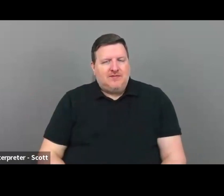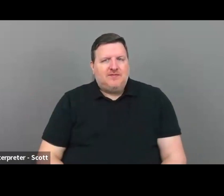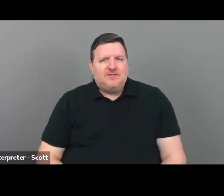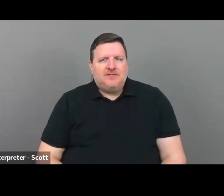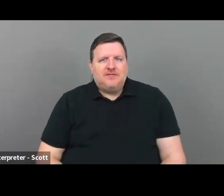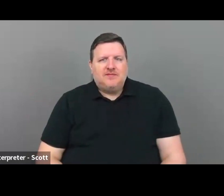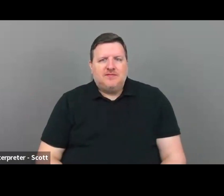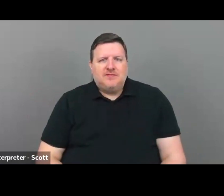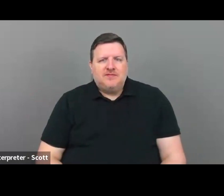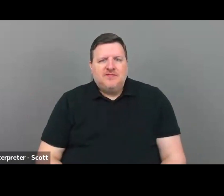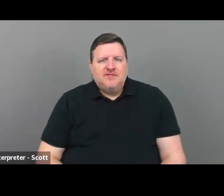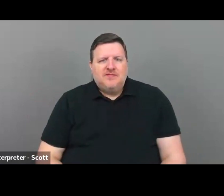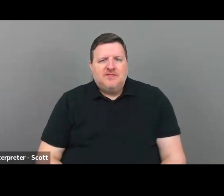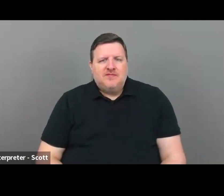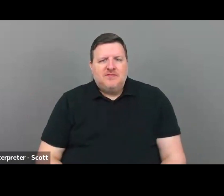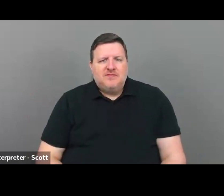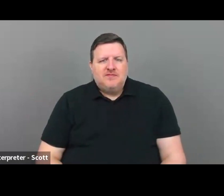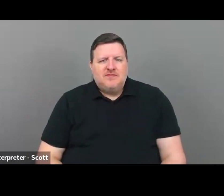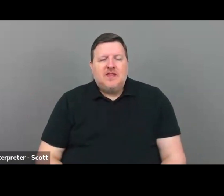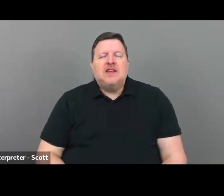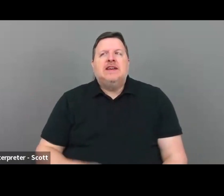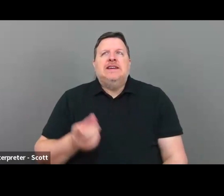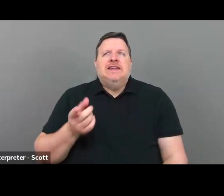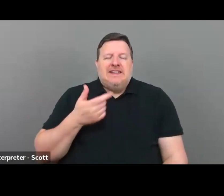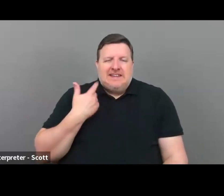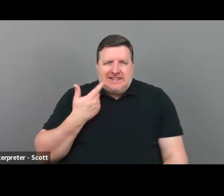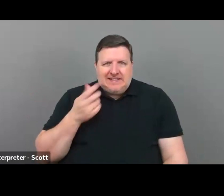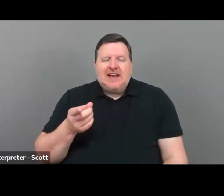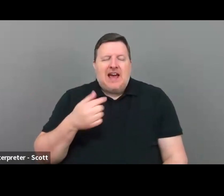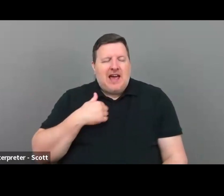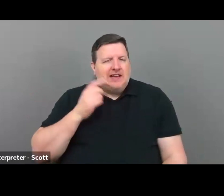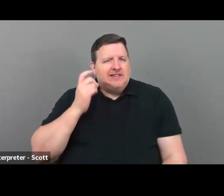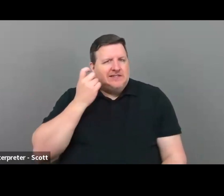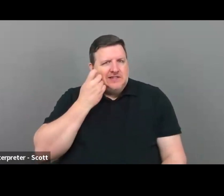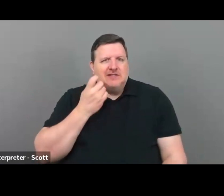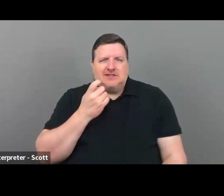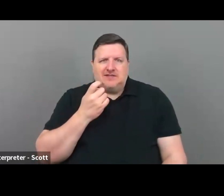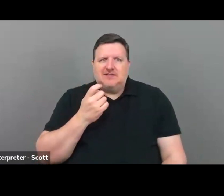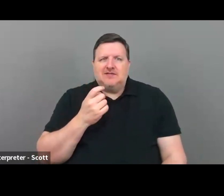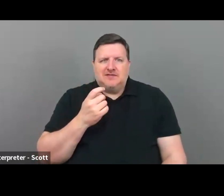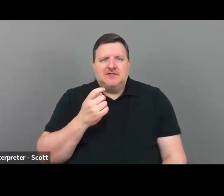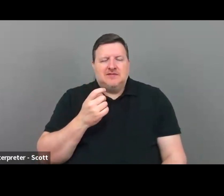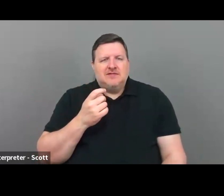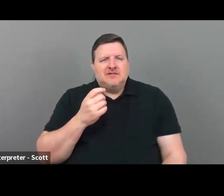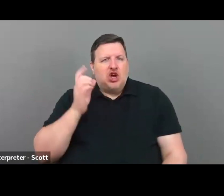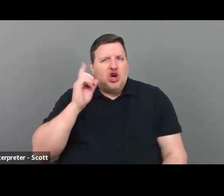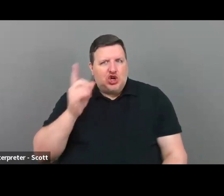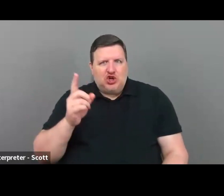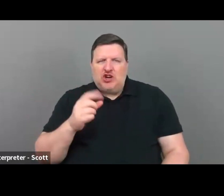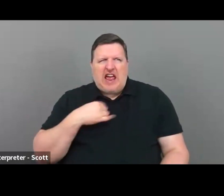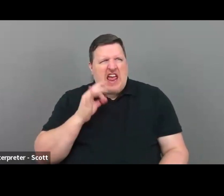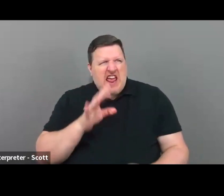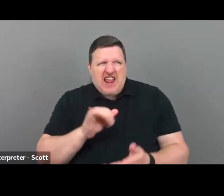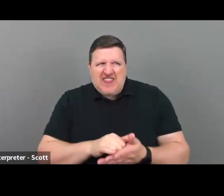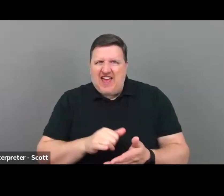Yeah. So, um, I just heard a grant, um, trustee say, I hate those.